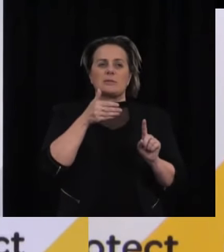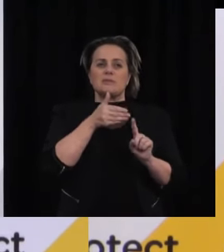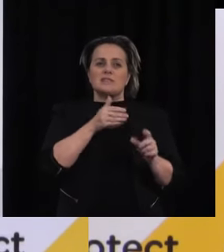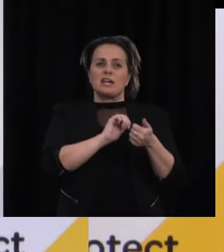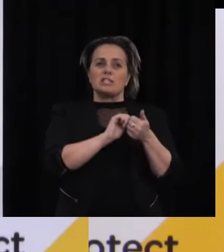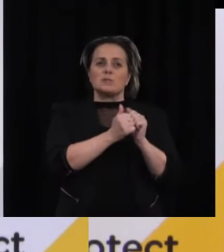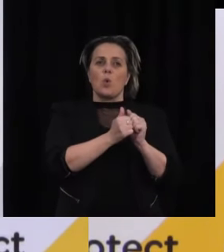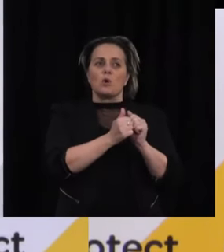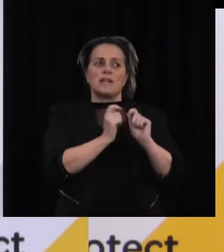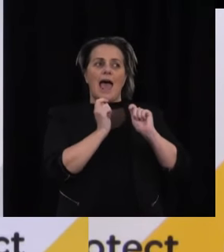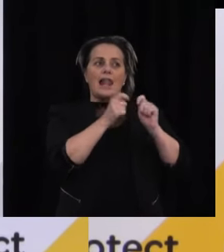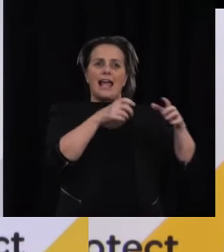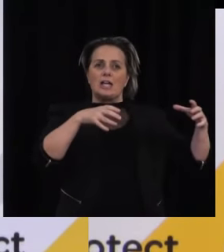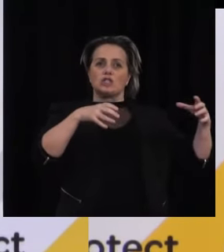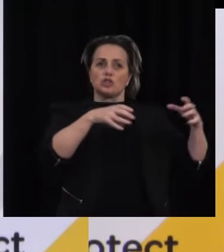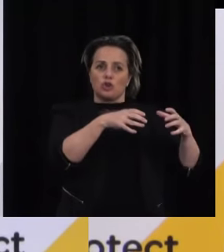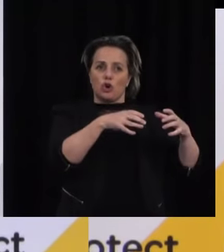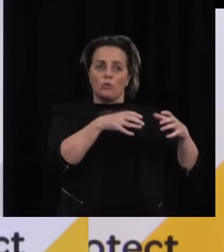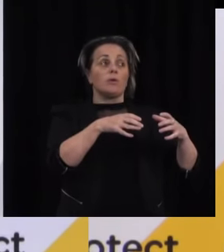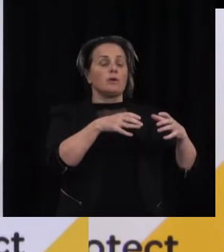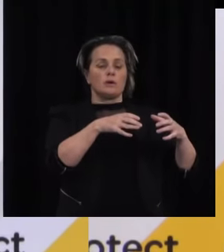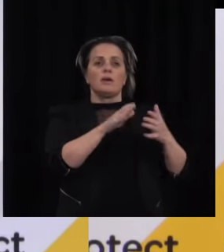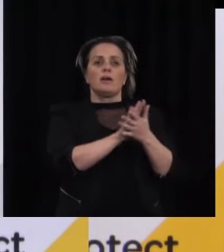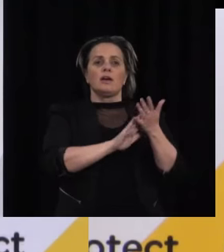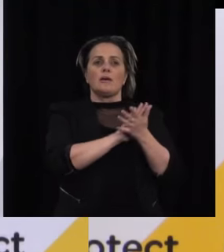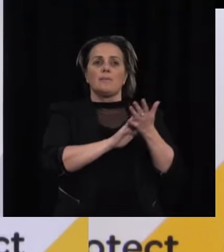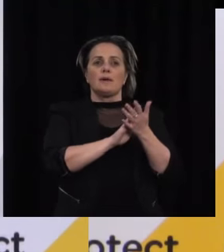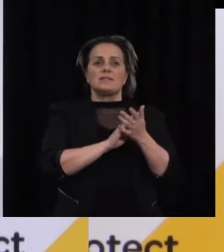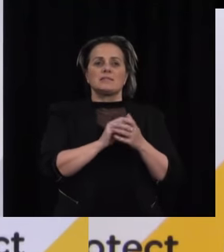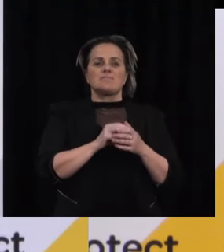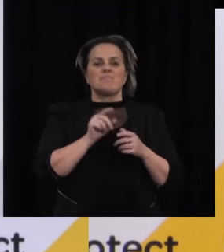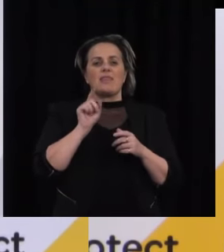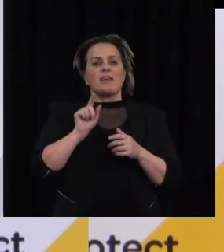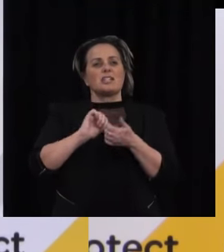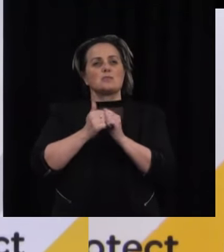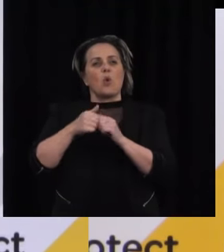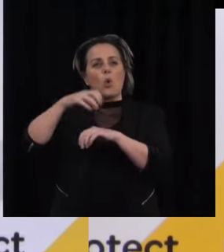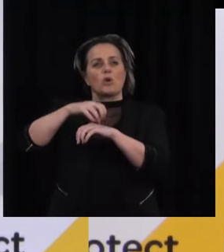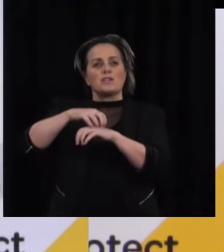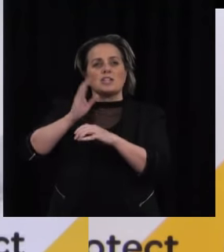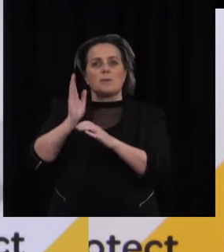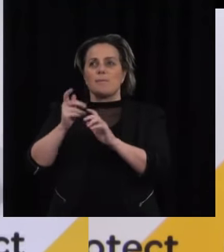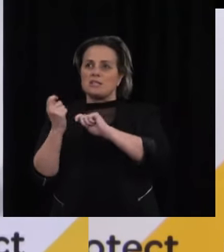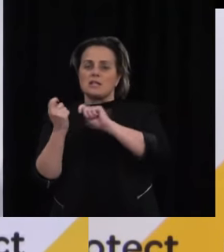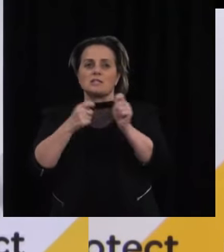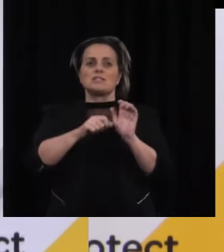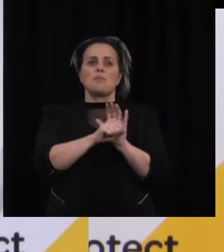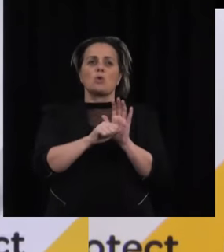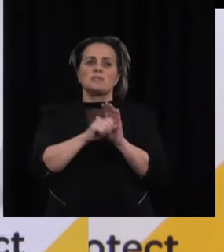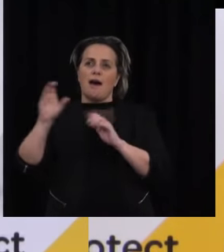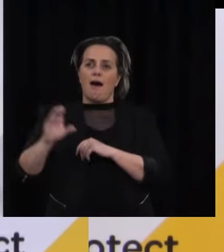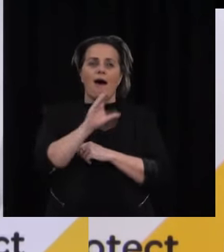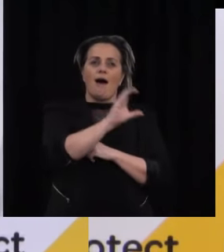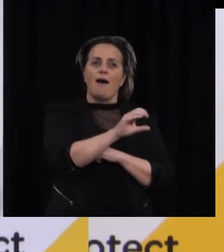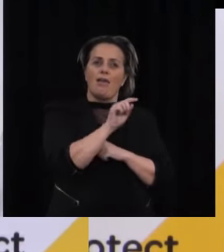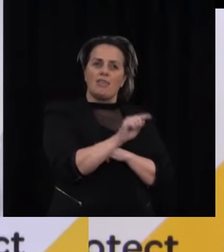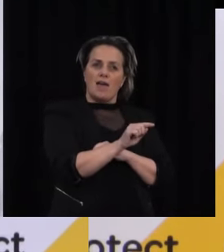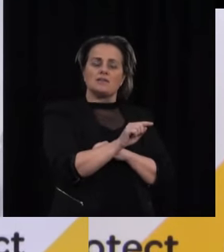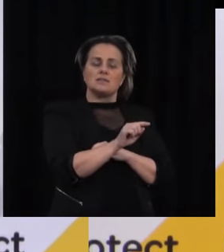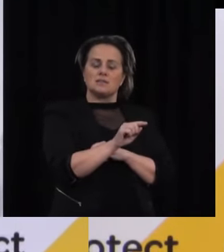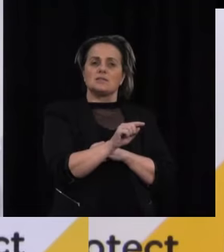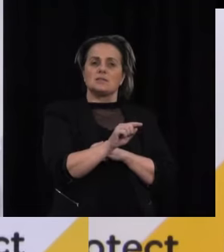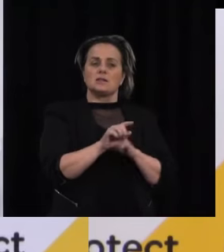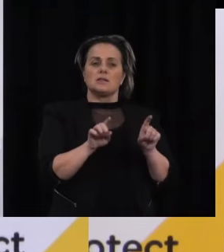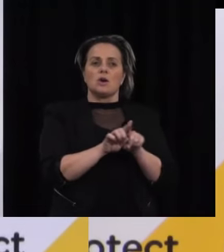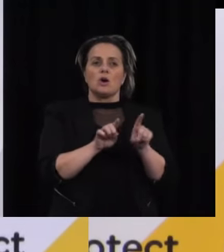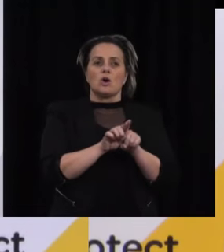allocation, then it has to be sponsored by the national sports organisation. It has to meet a very high threshold, which is the national